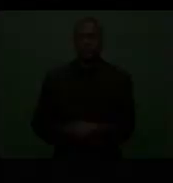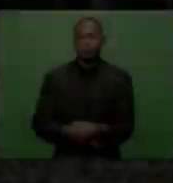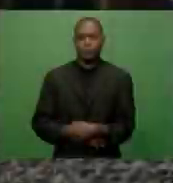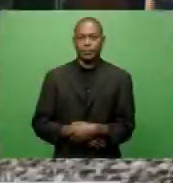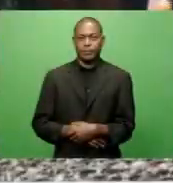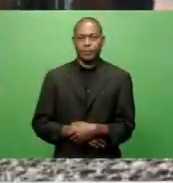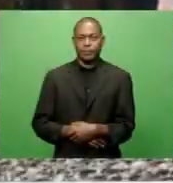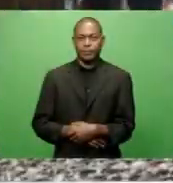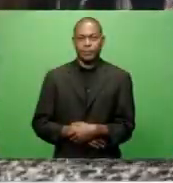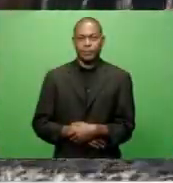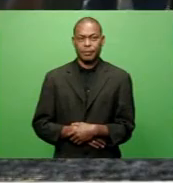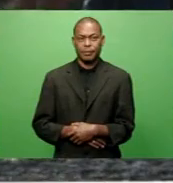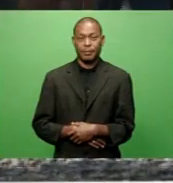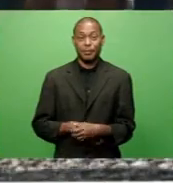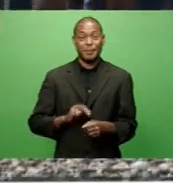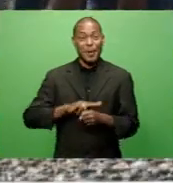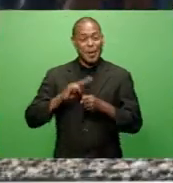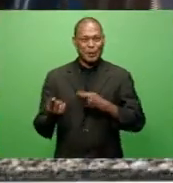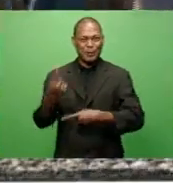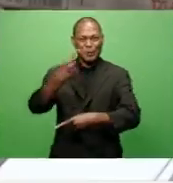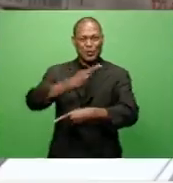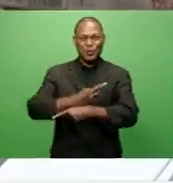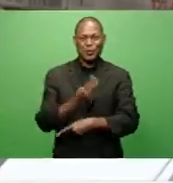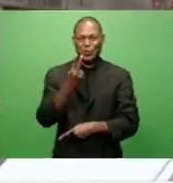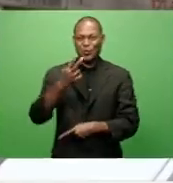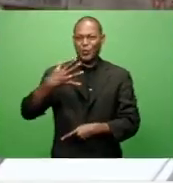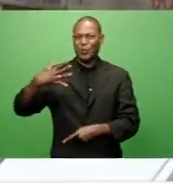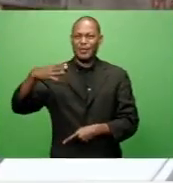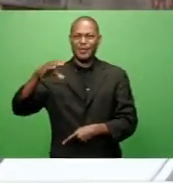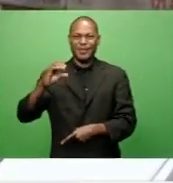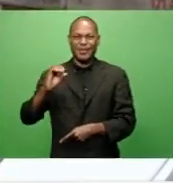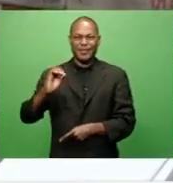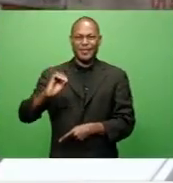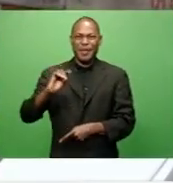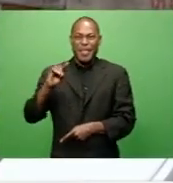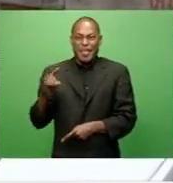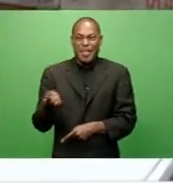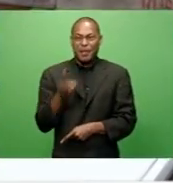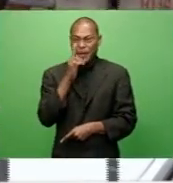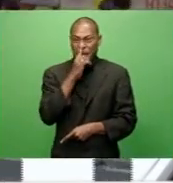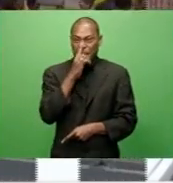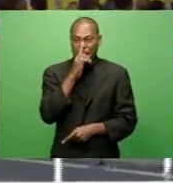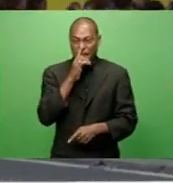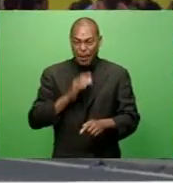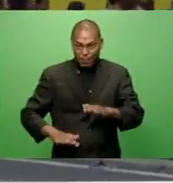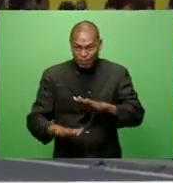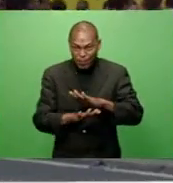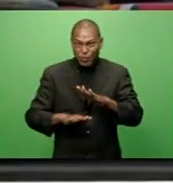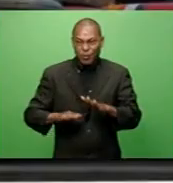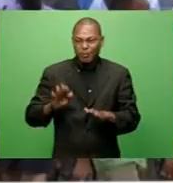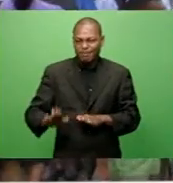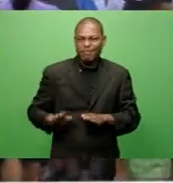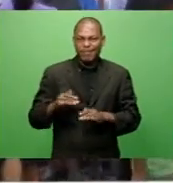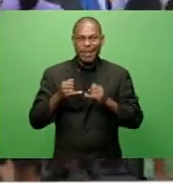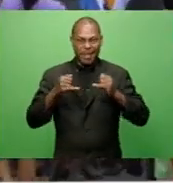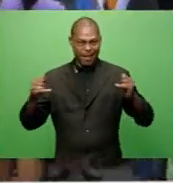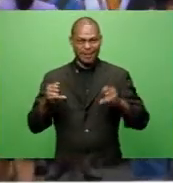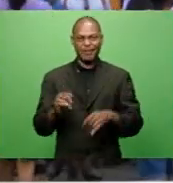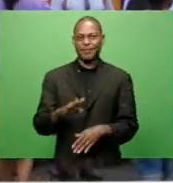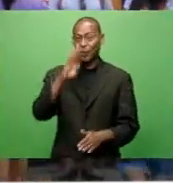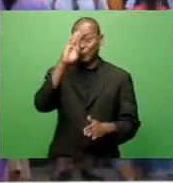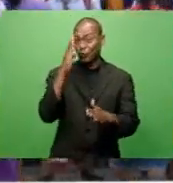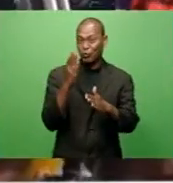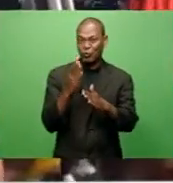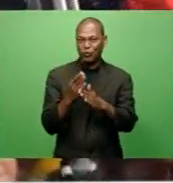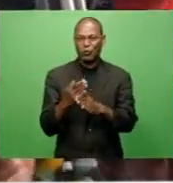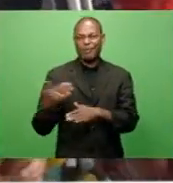In the news tonight, 250,000 Fijians below poverty line. Students affected by